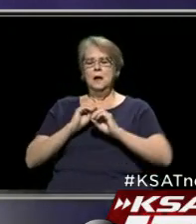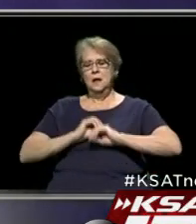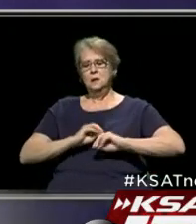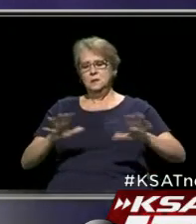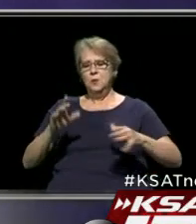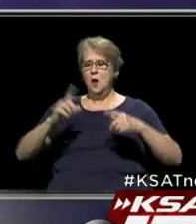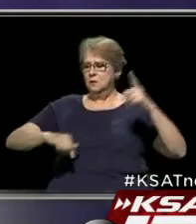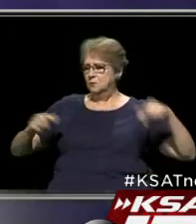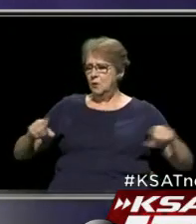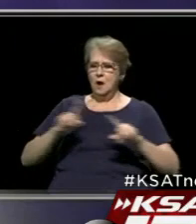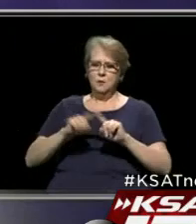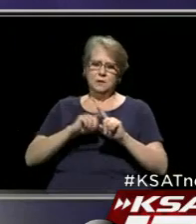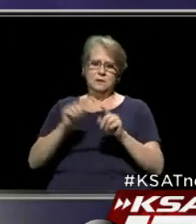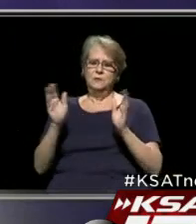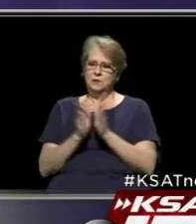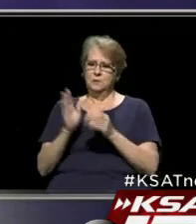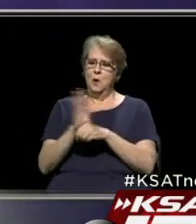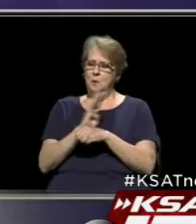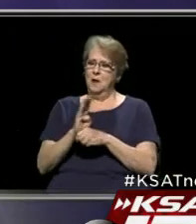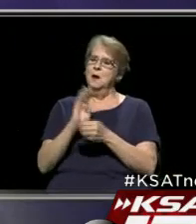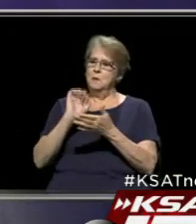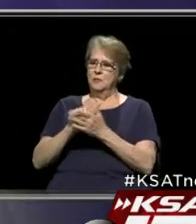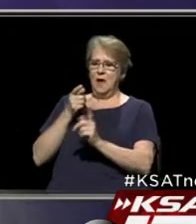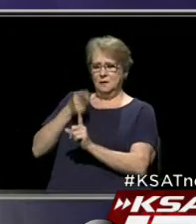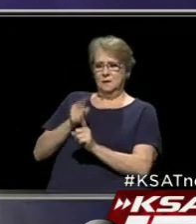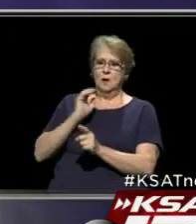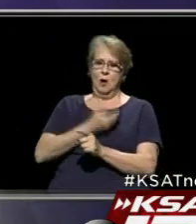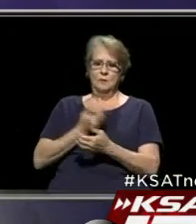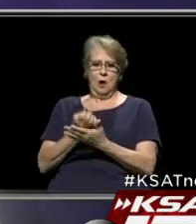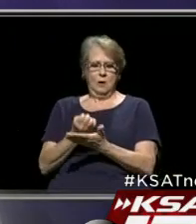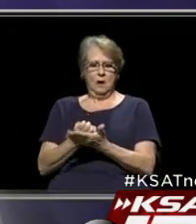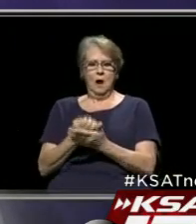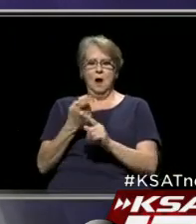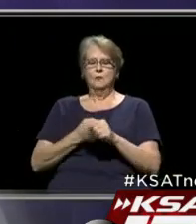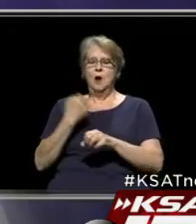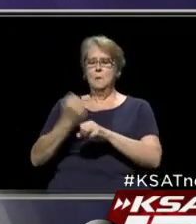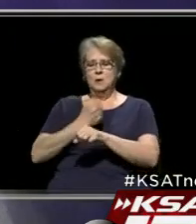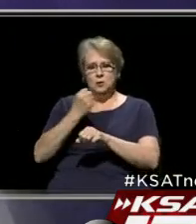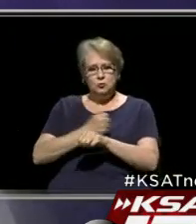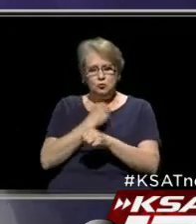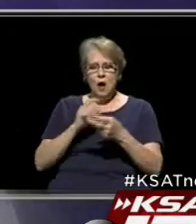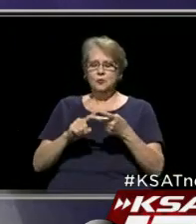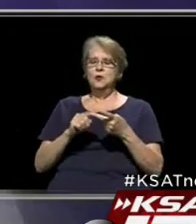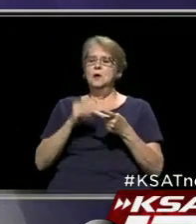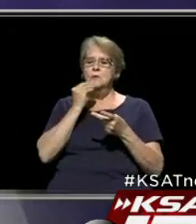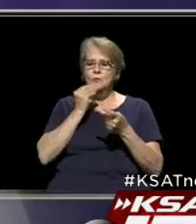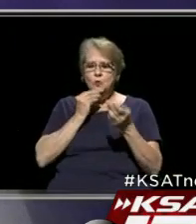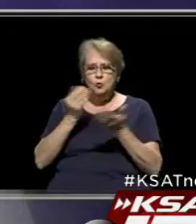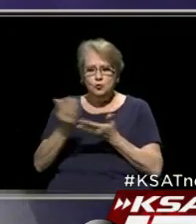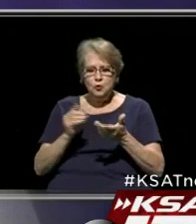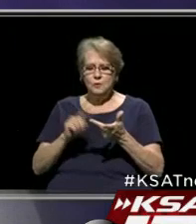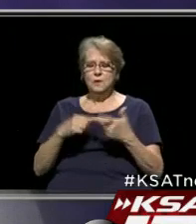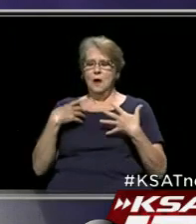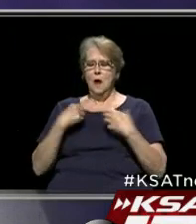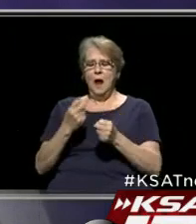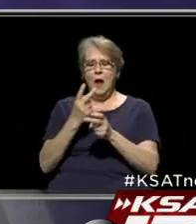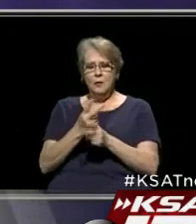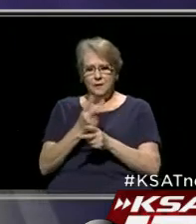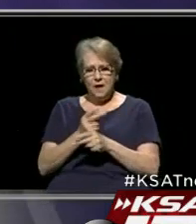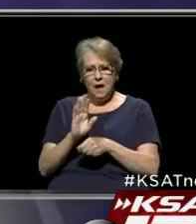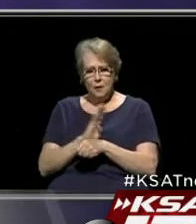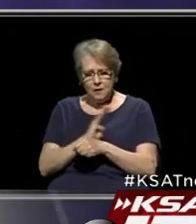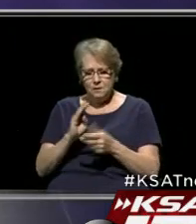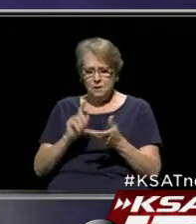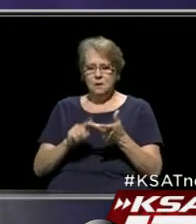spectrum when you look at small businesses. That's the heart of our economy. It goes from construction to food services to healthcare industry